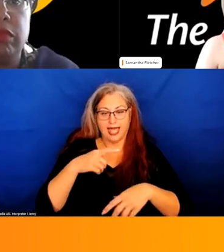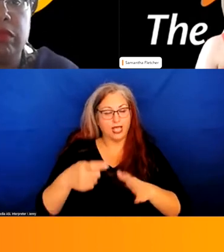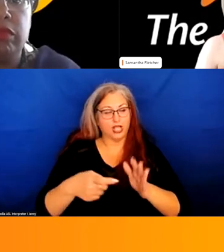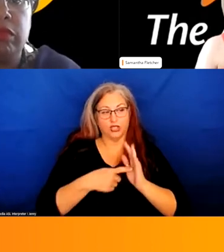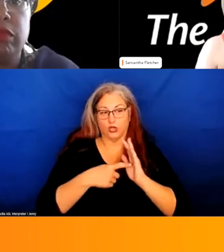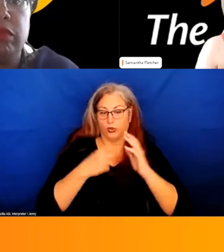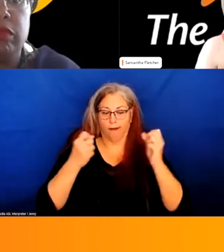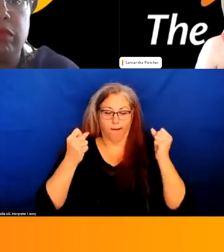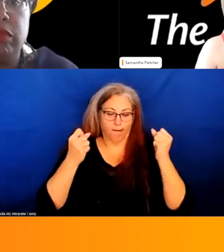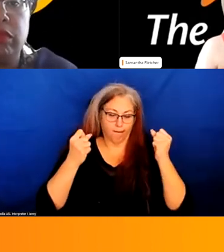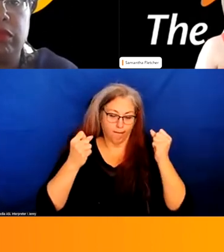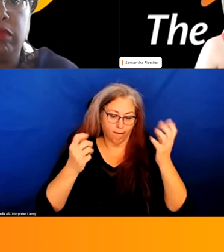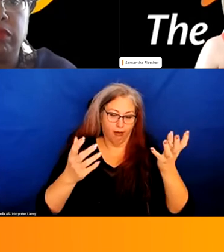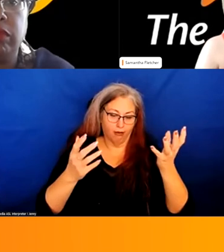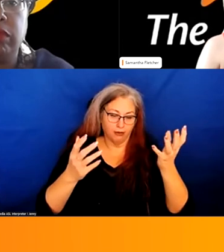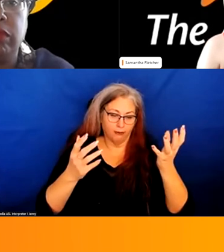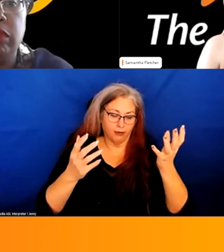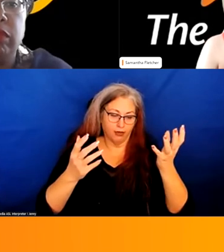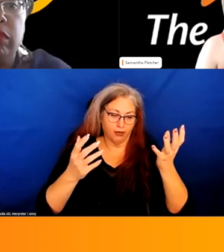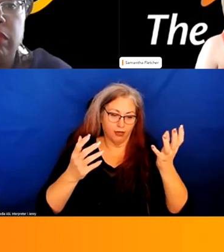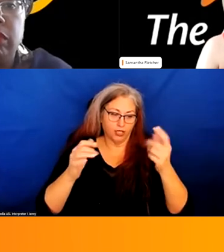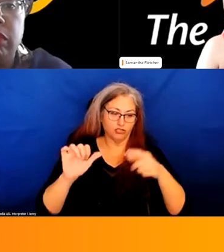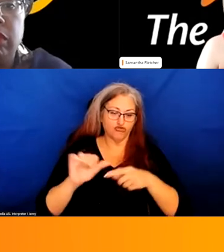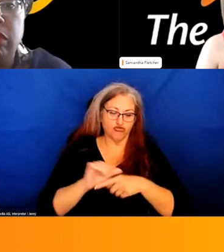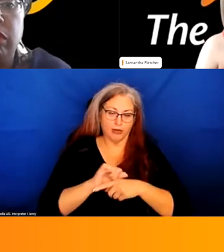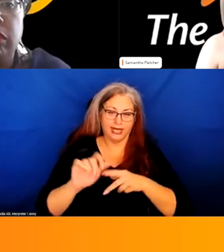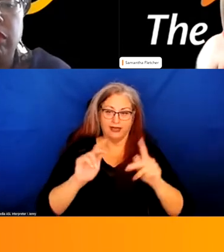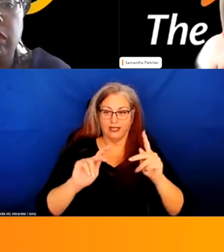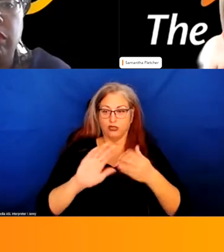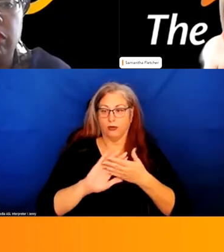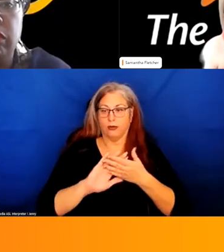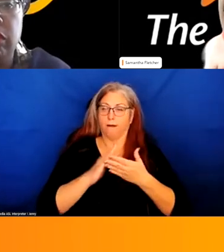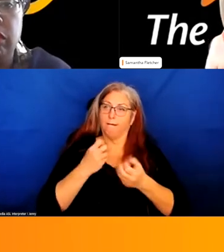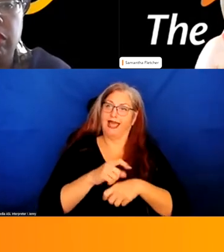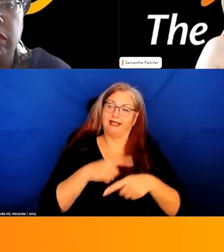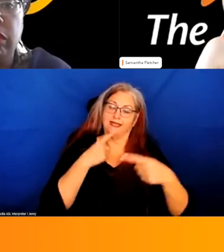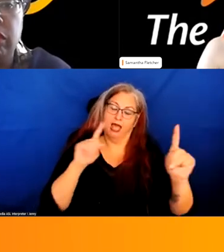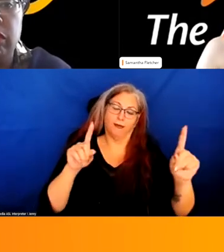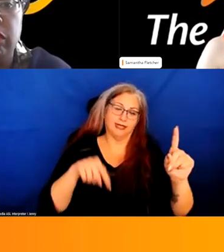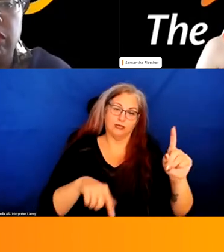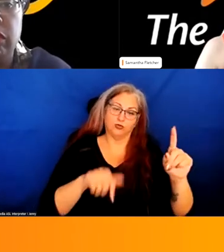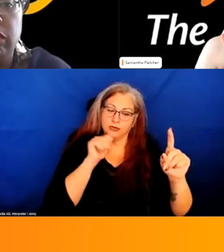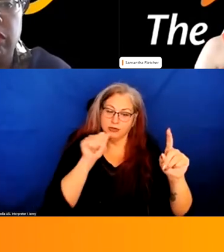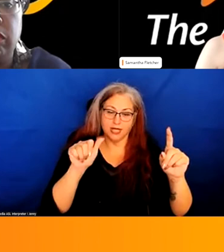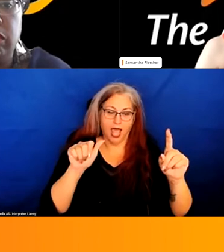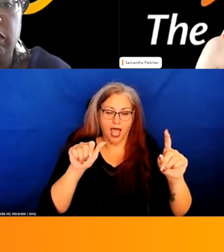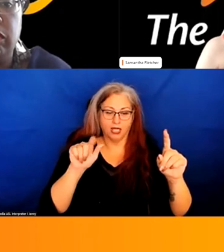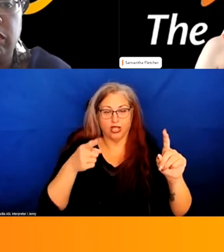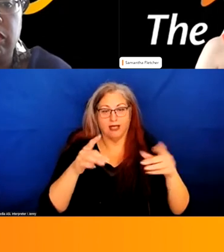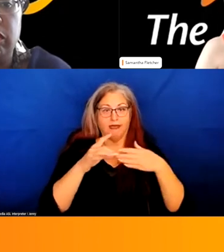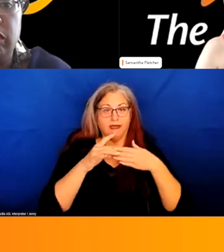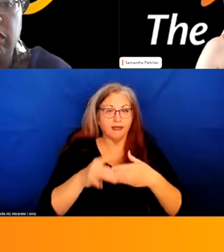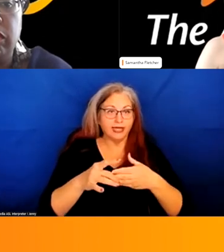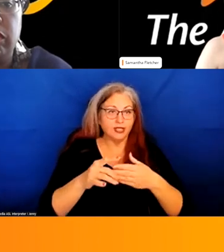um, trained individuals to make this happen. So it just wasn't, um, the leaders with lived